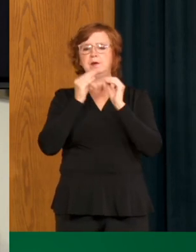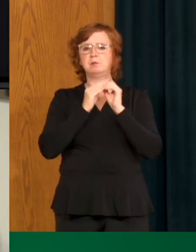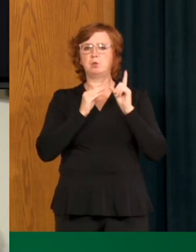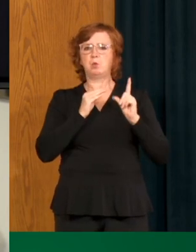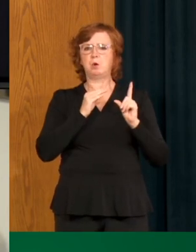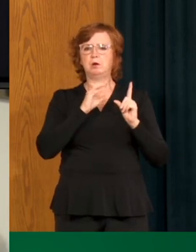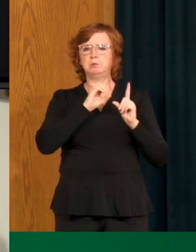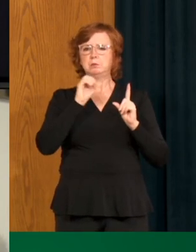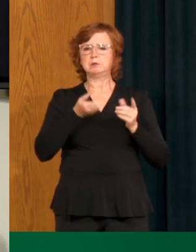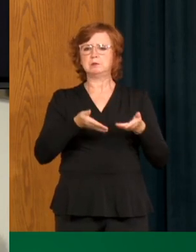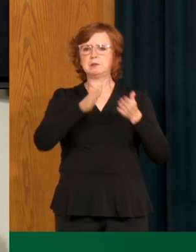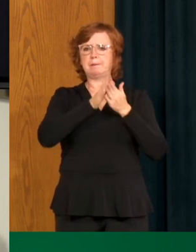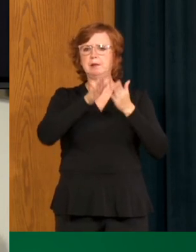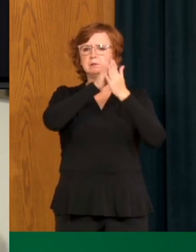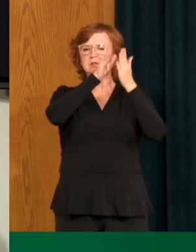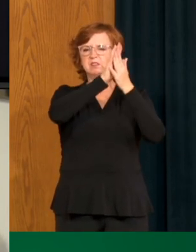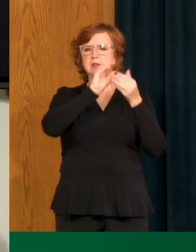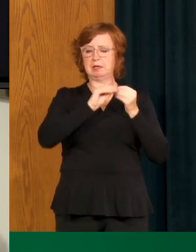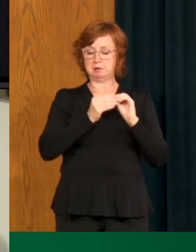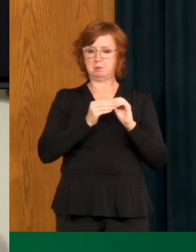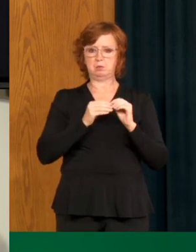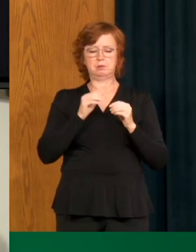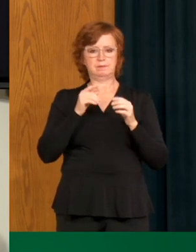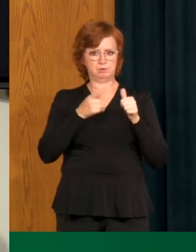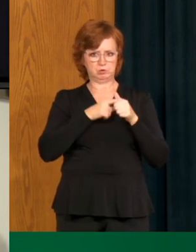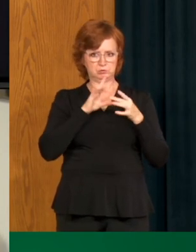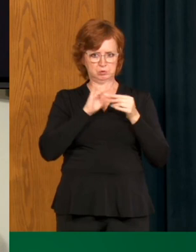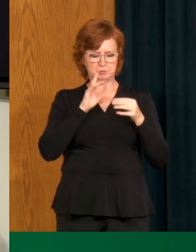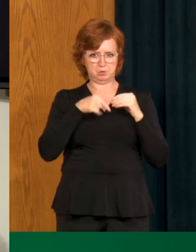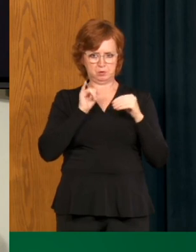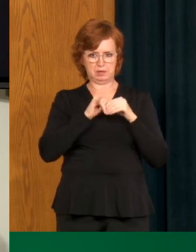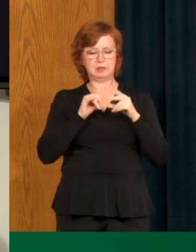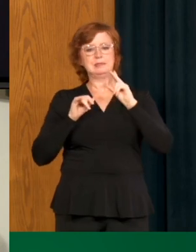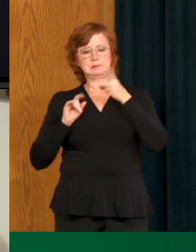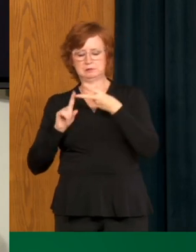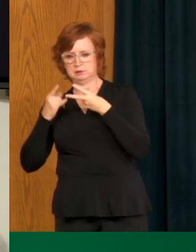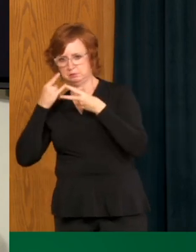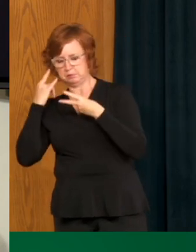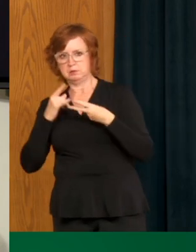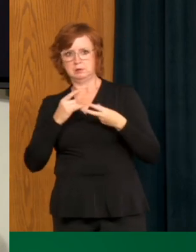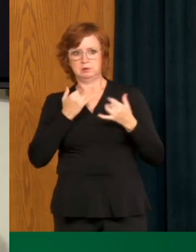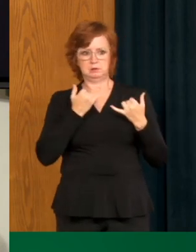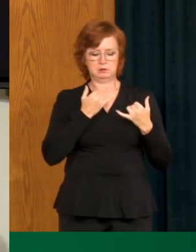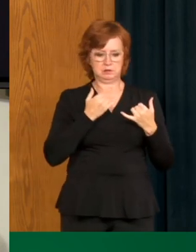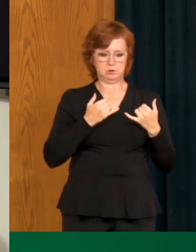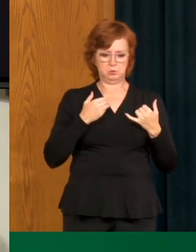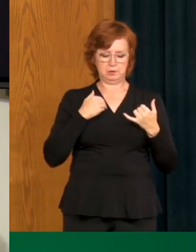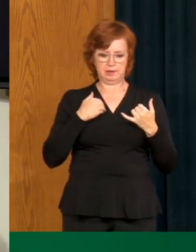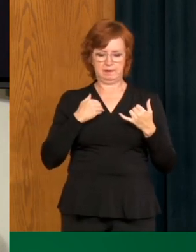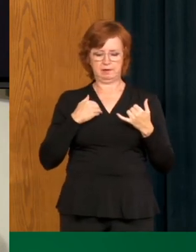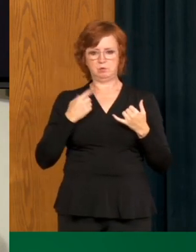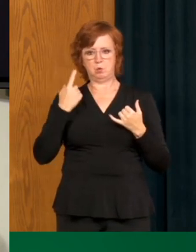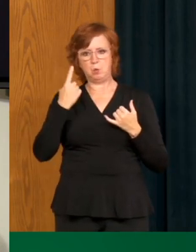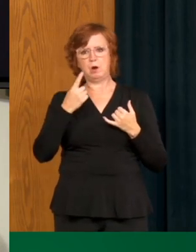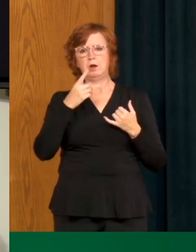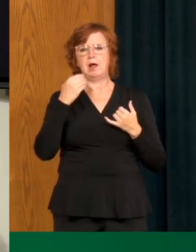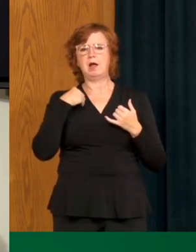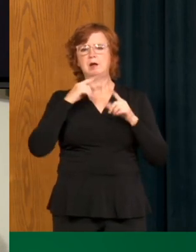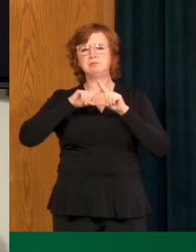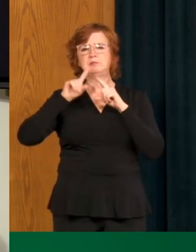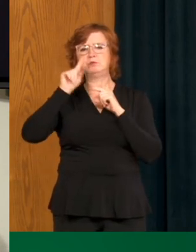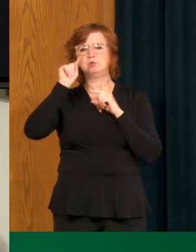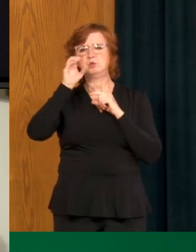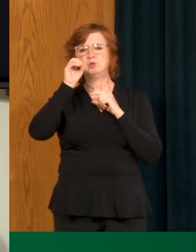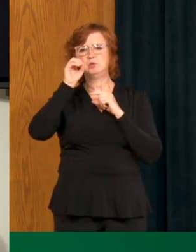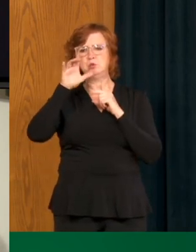about mask use. Uh, so first of all, you know, the reproductive number is one of the tools we use as well as, you know, the